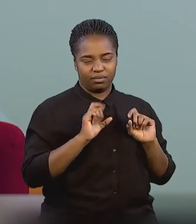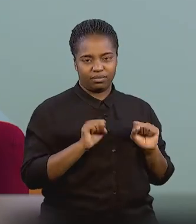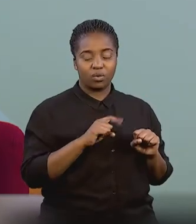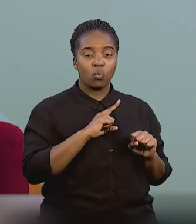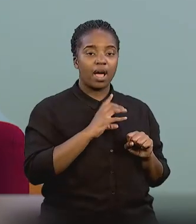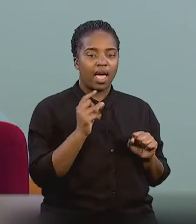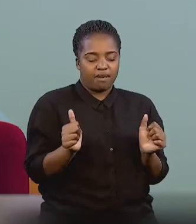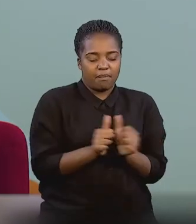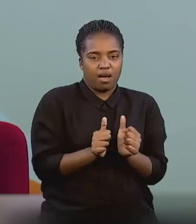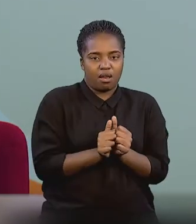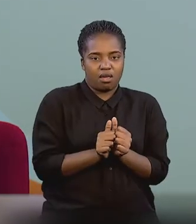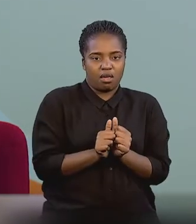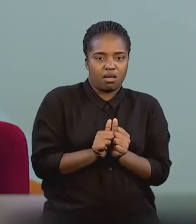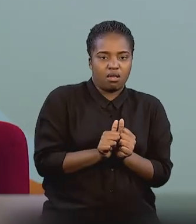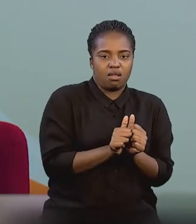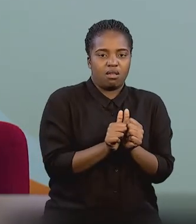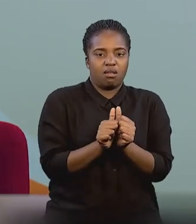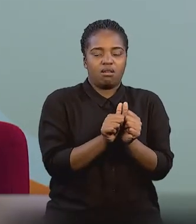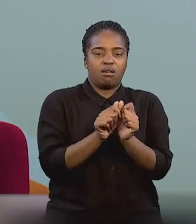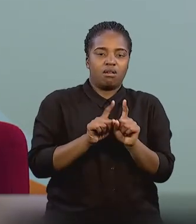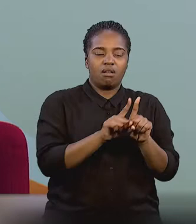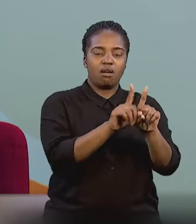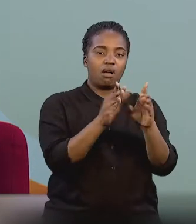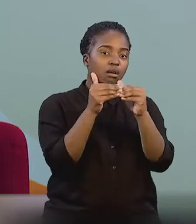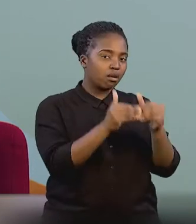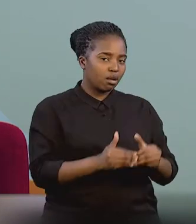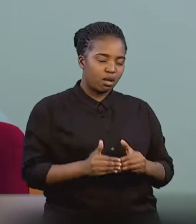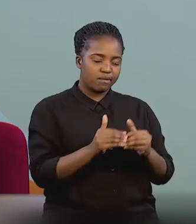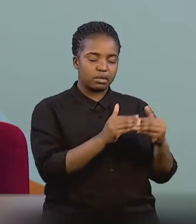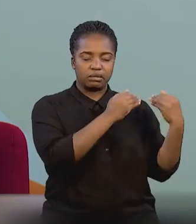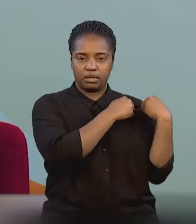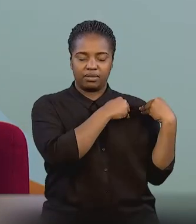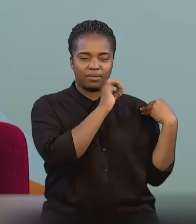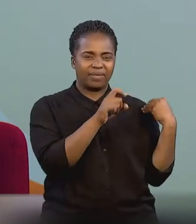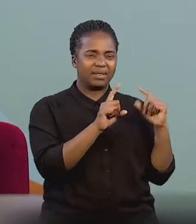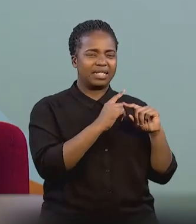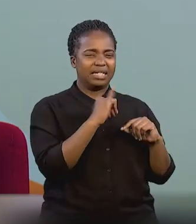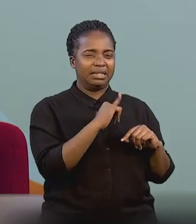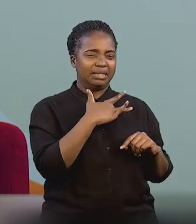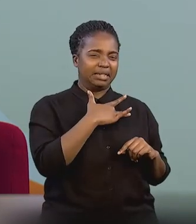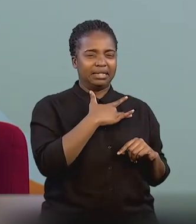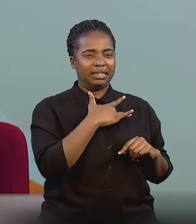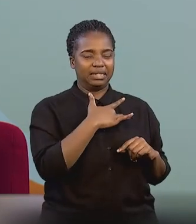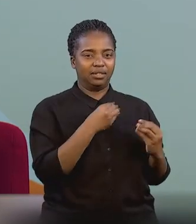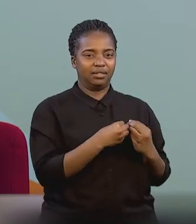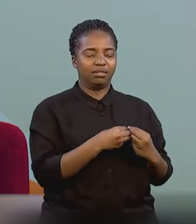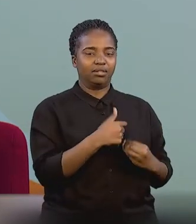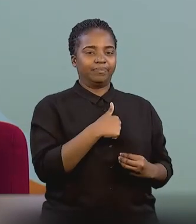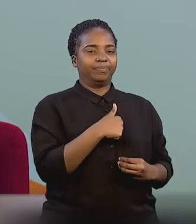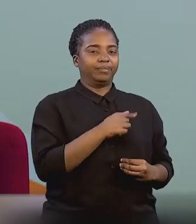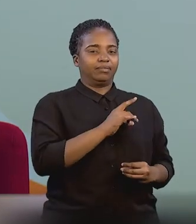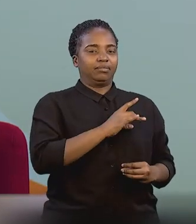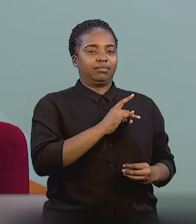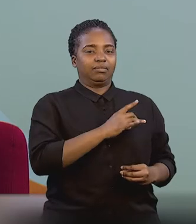I know they've got buddies. I know they're very cautious in everything, very safety conscious. But still, that is one of the